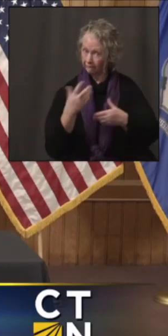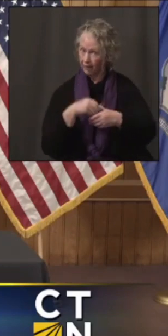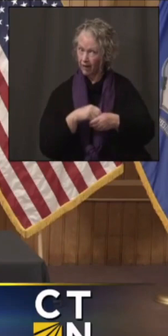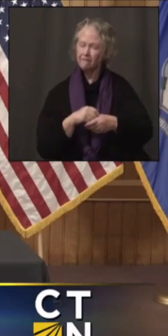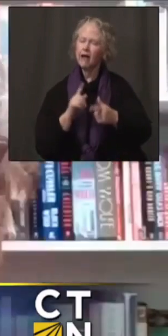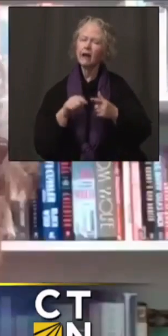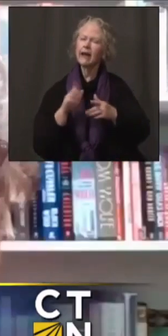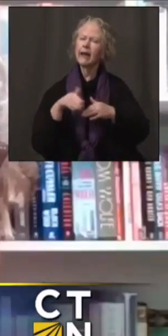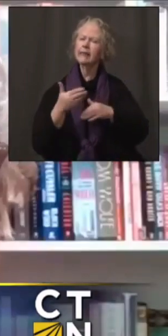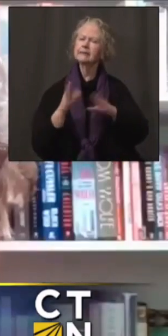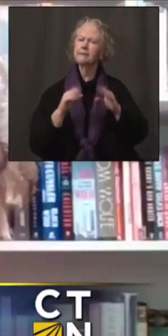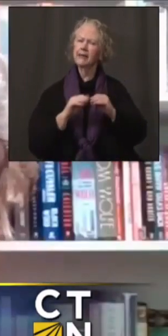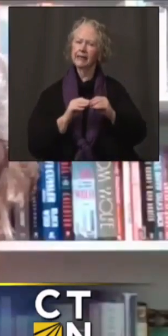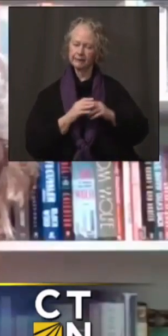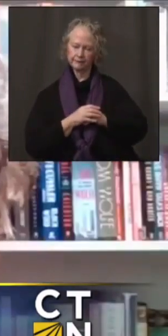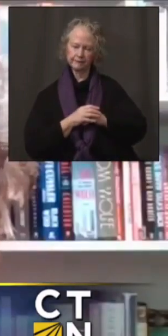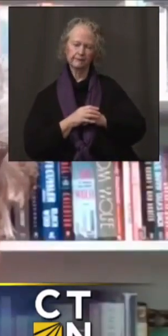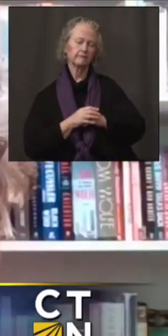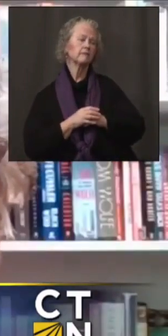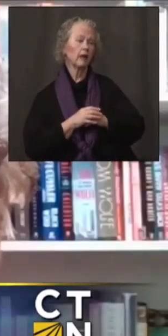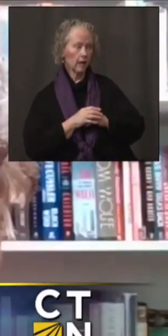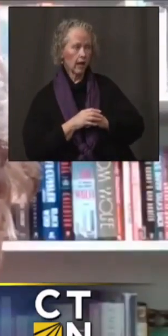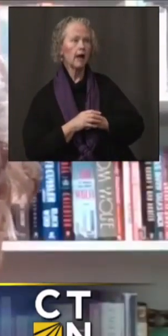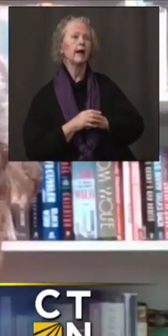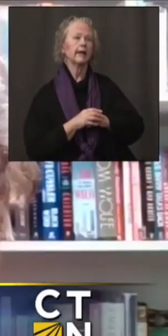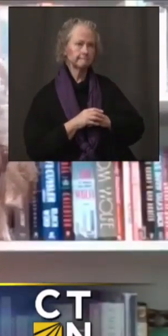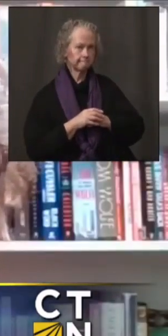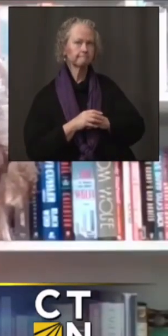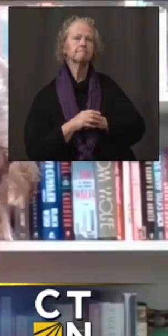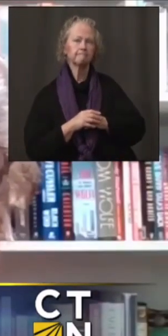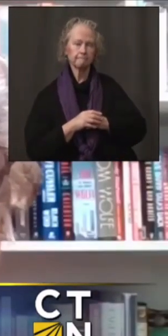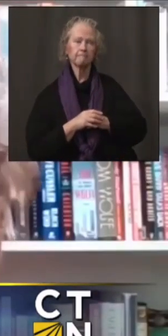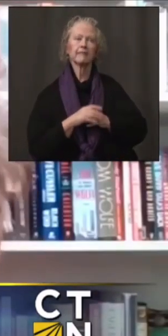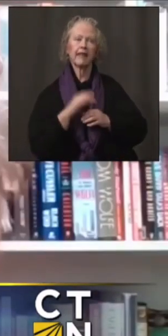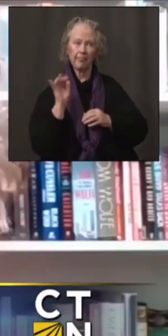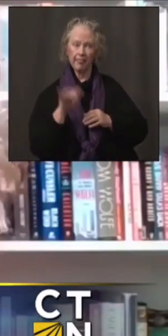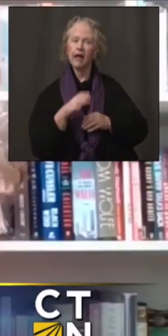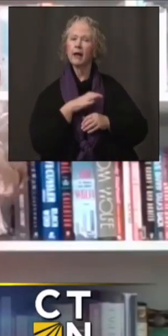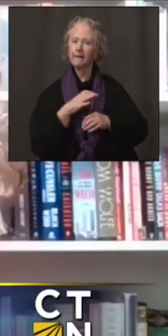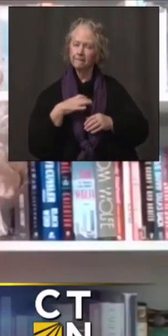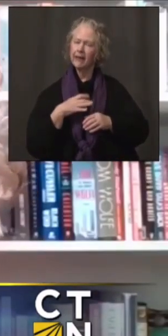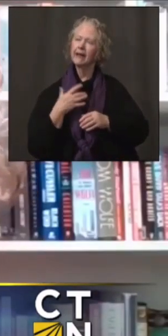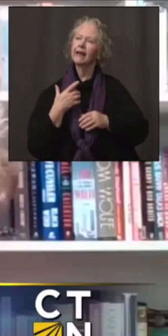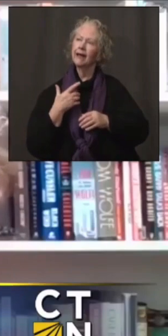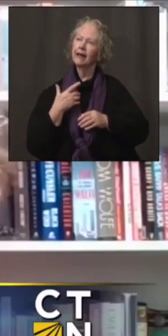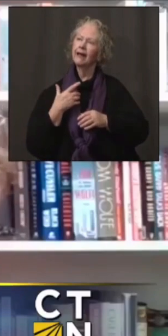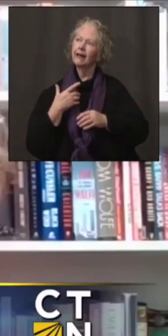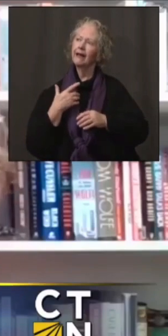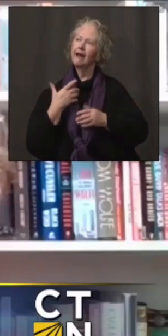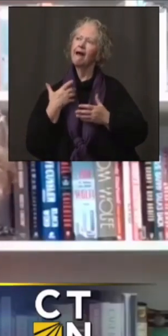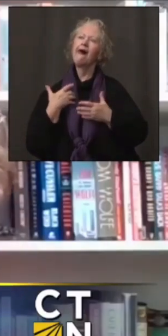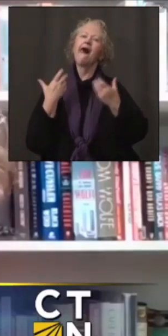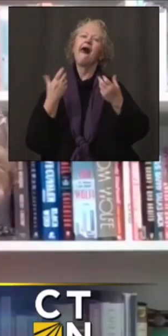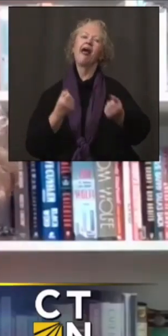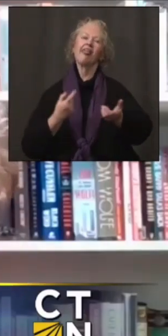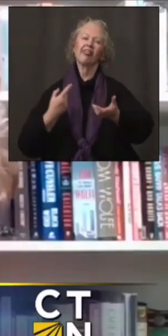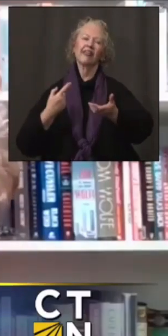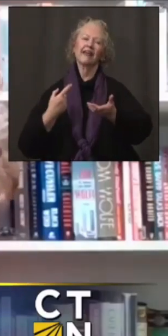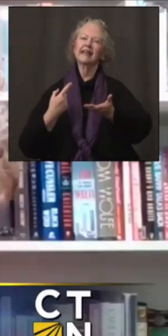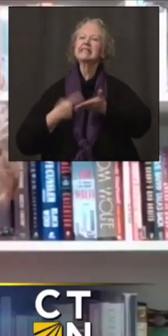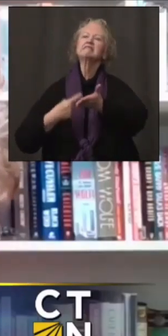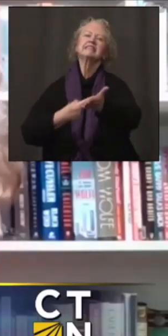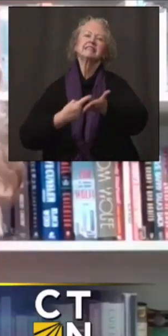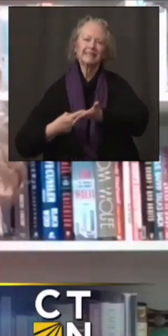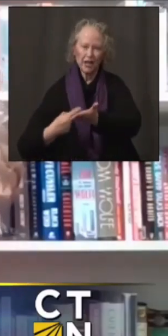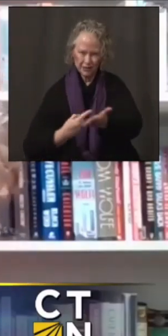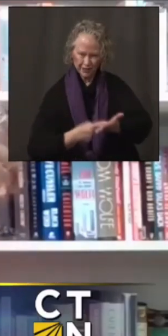There was a real healthy debate at the allocation subcommittee. Healthy discussion, I think, is the way to characterize it, which